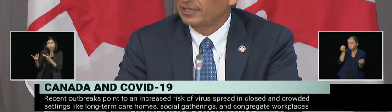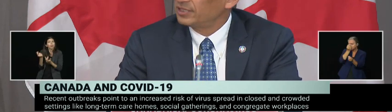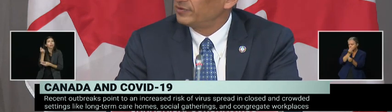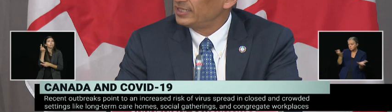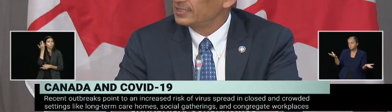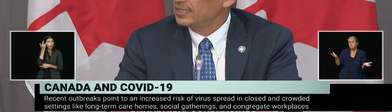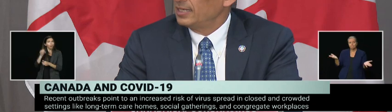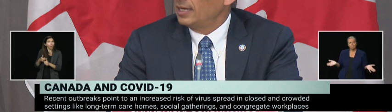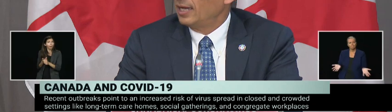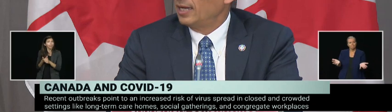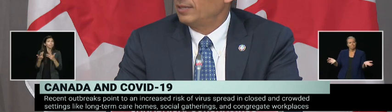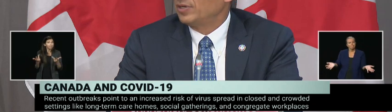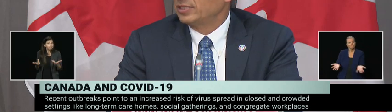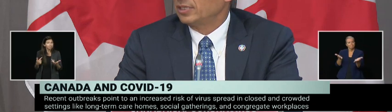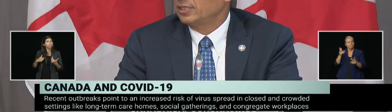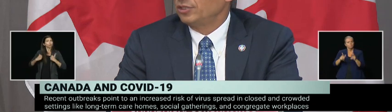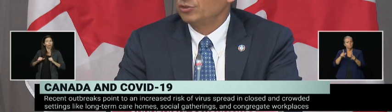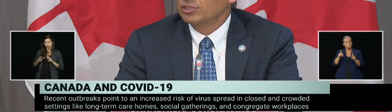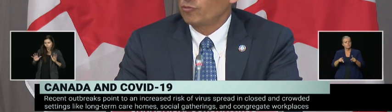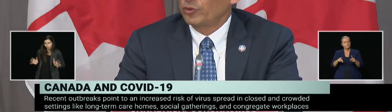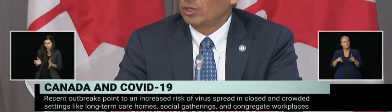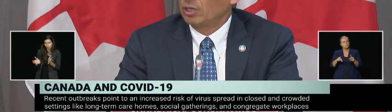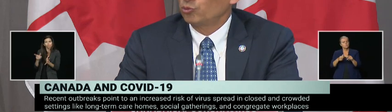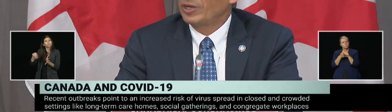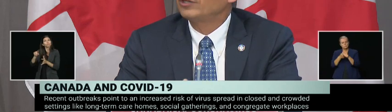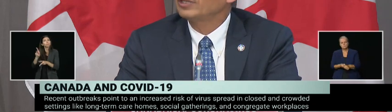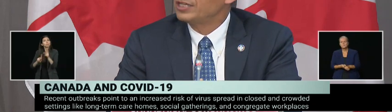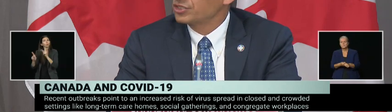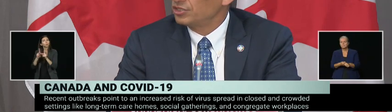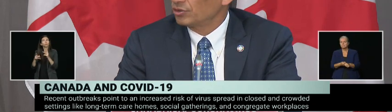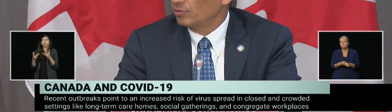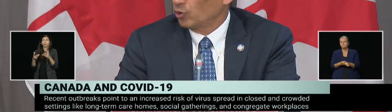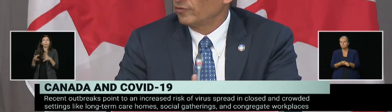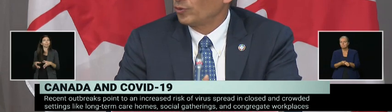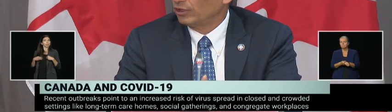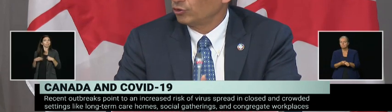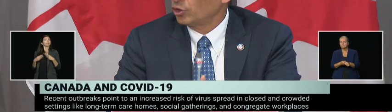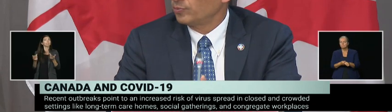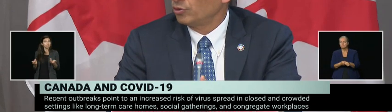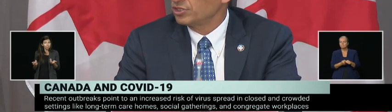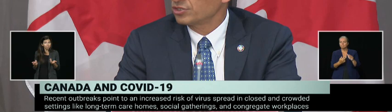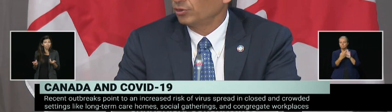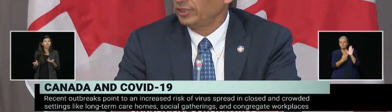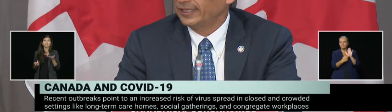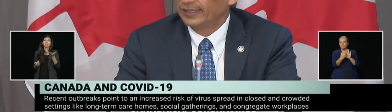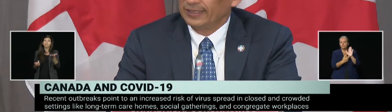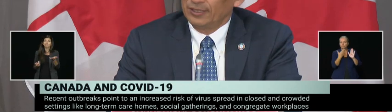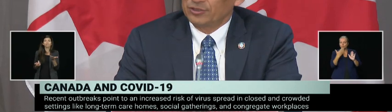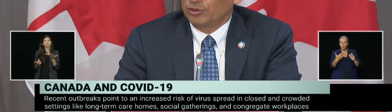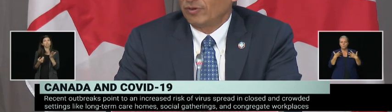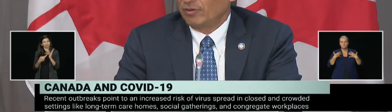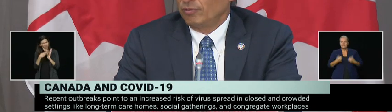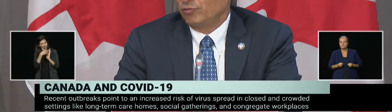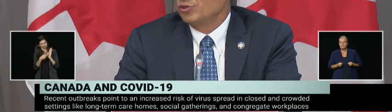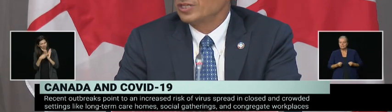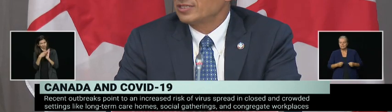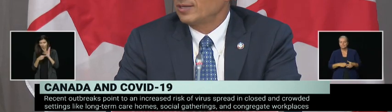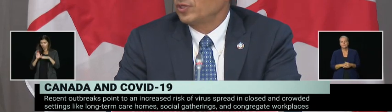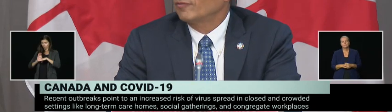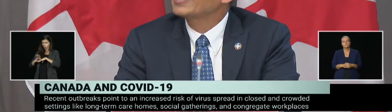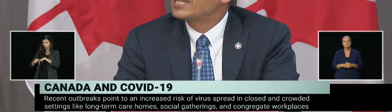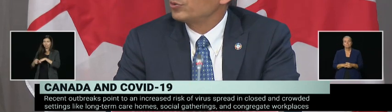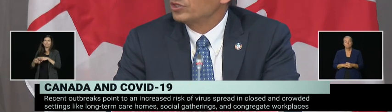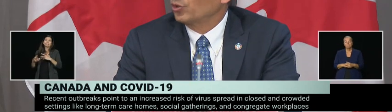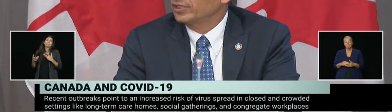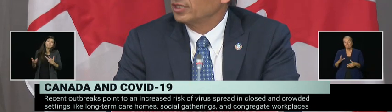activities. But the use of what we call regulations or more of a regulatory approach is certainly sort of usually